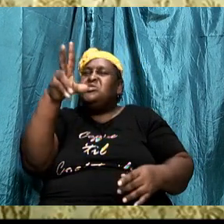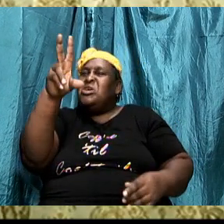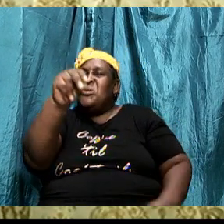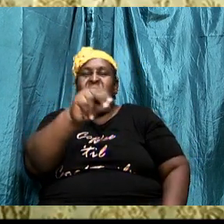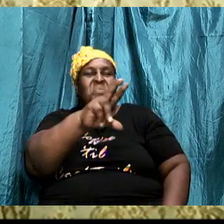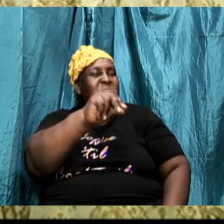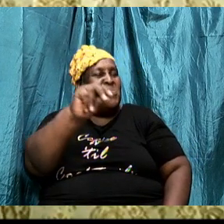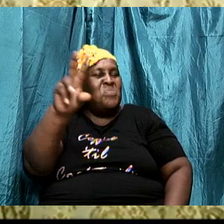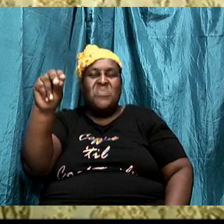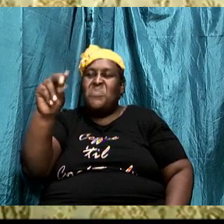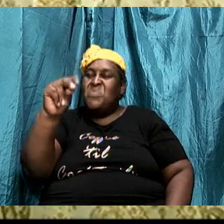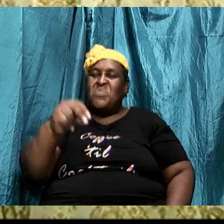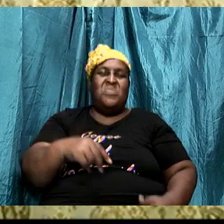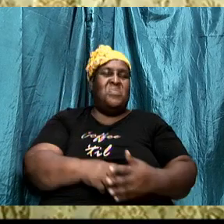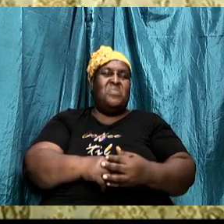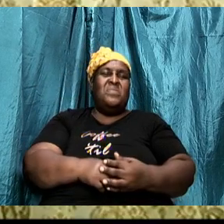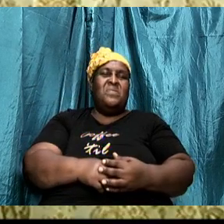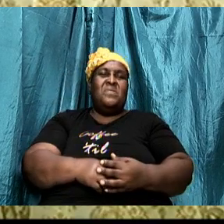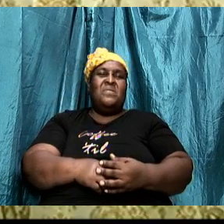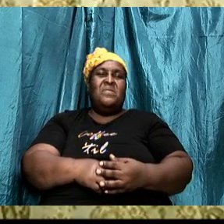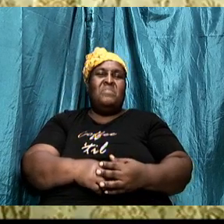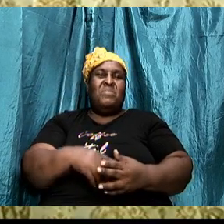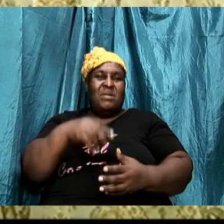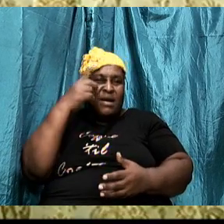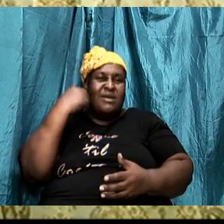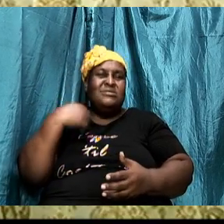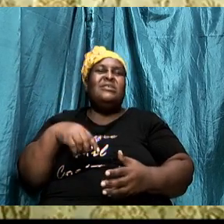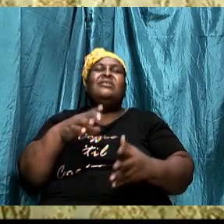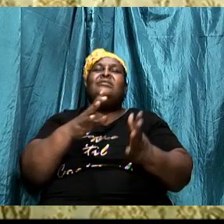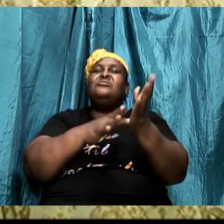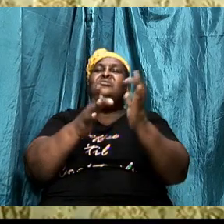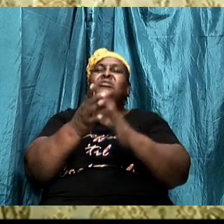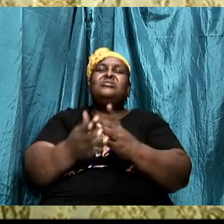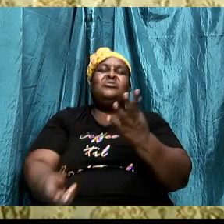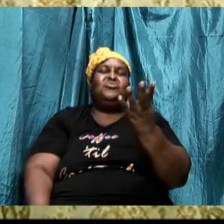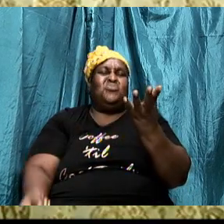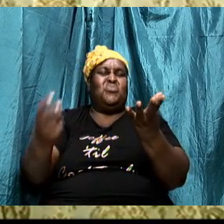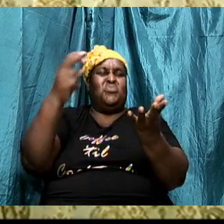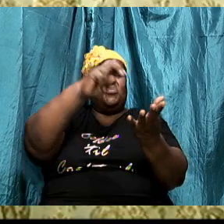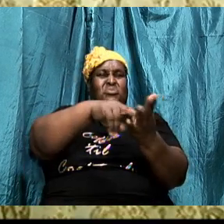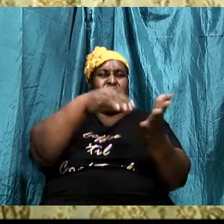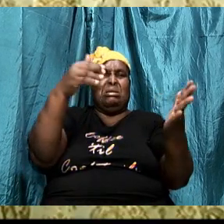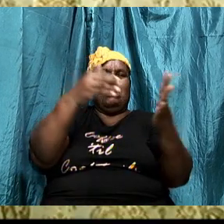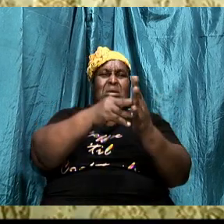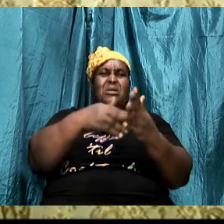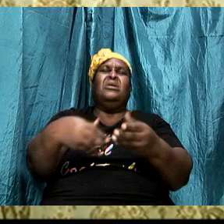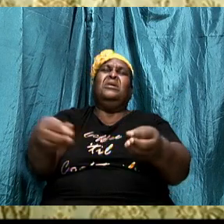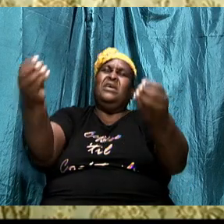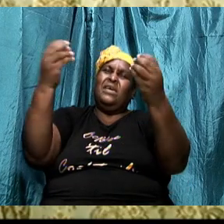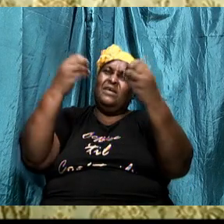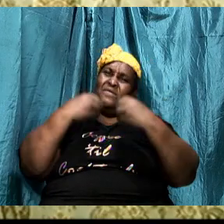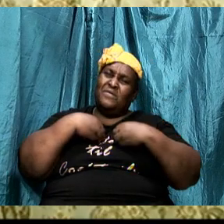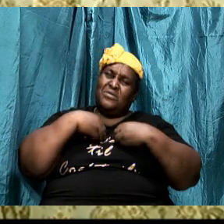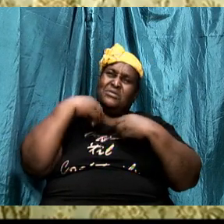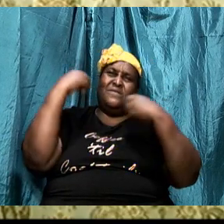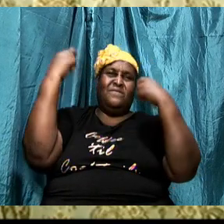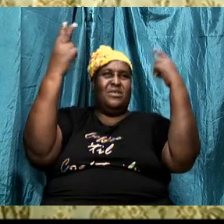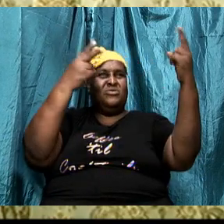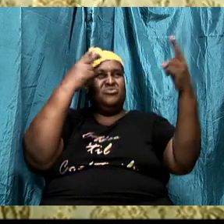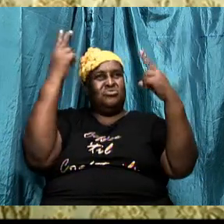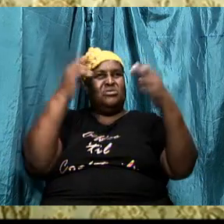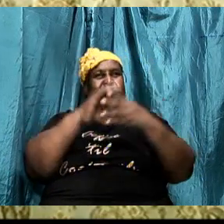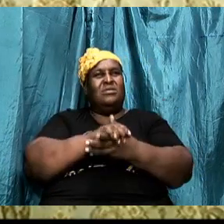And he rose again to give us the victory. It is because he lives while we can face tomorrow.